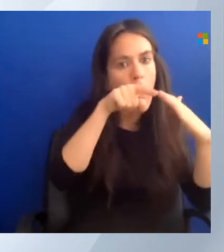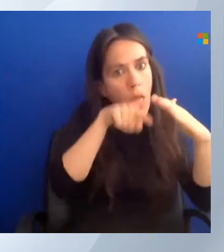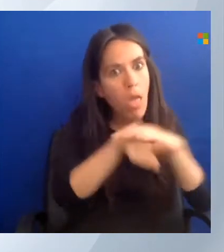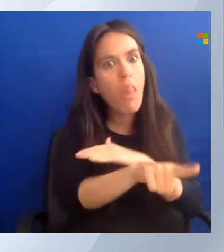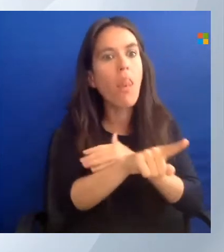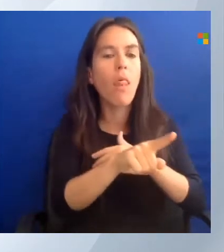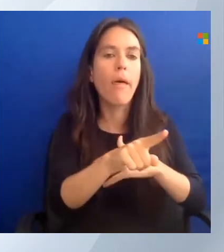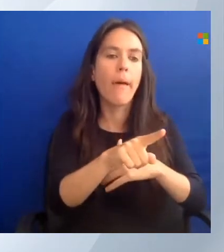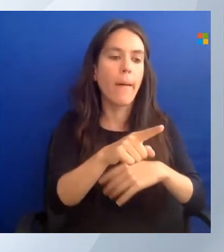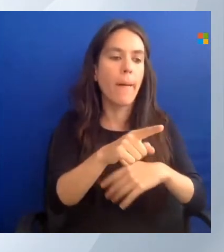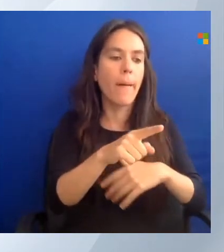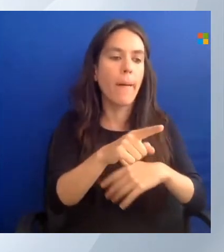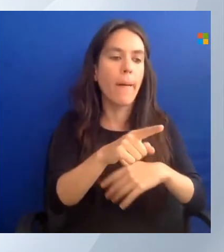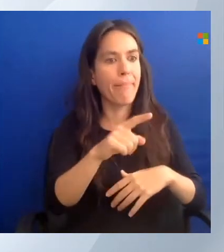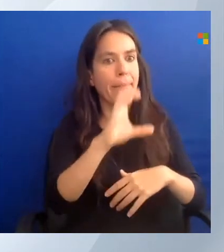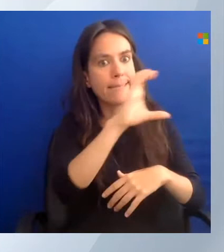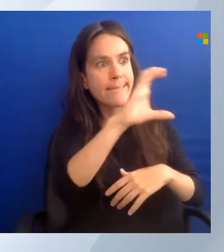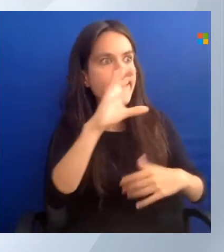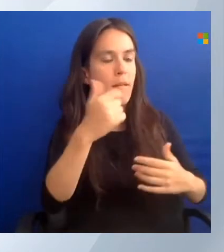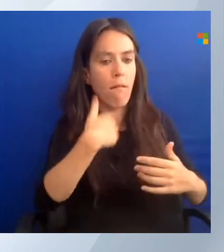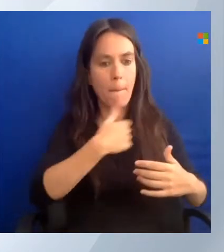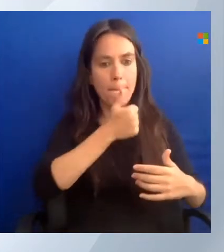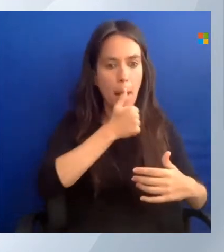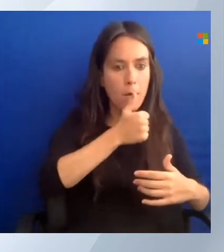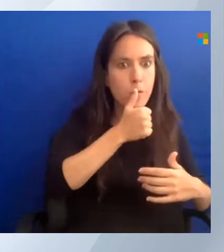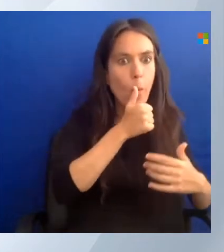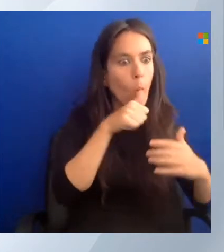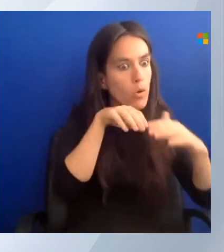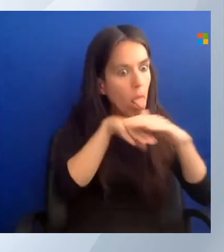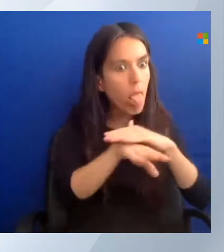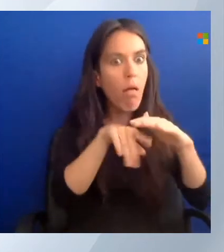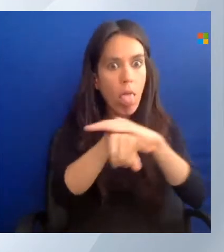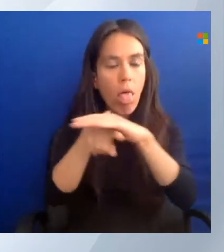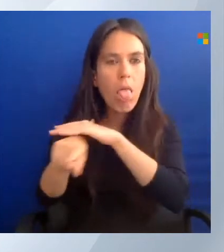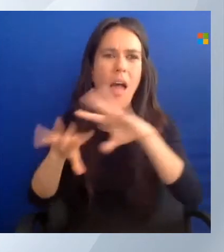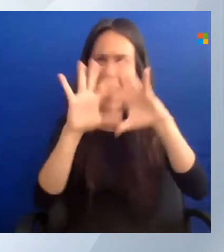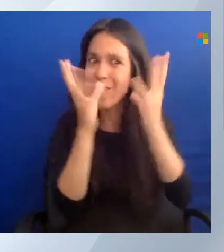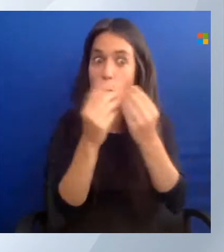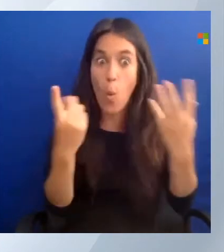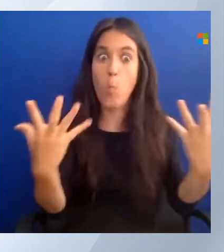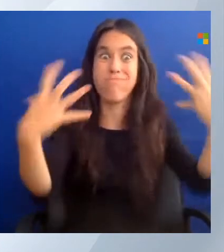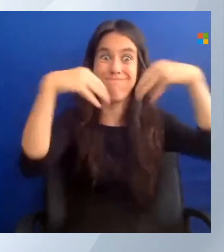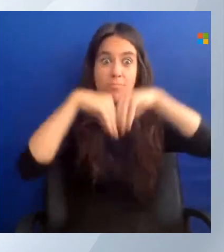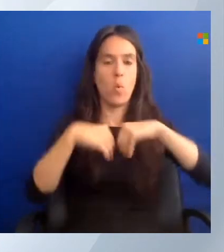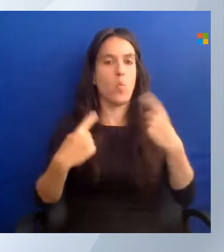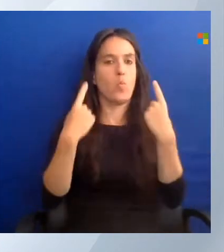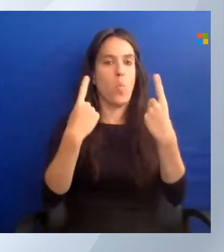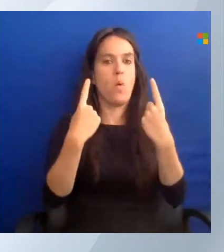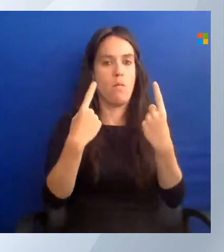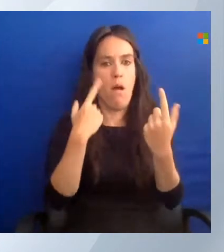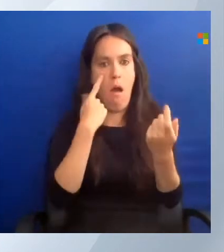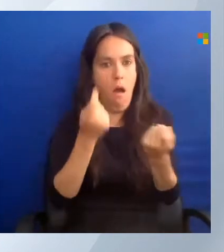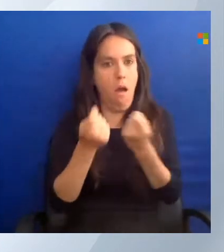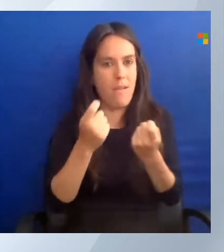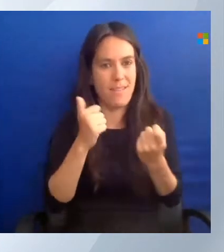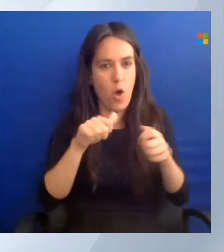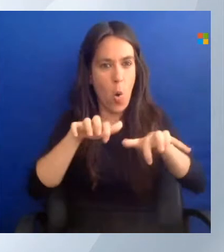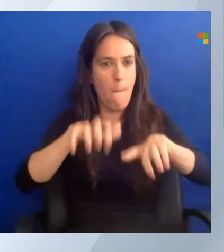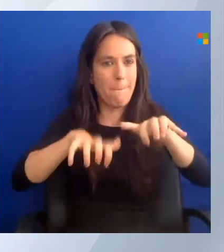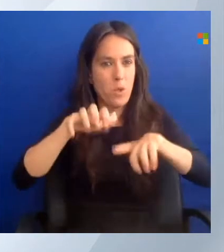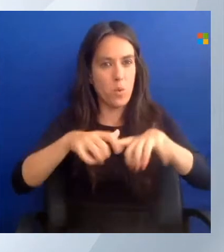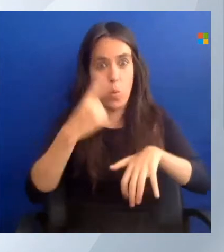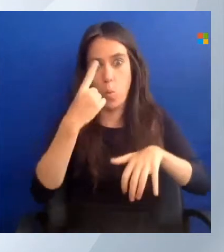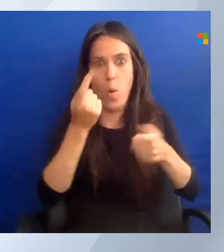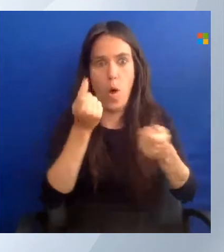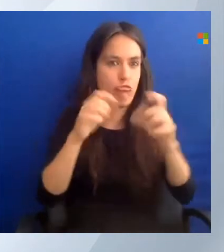use it. I can do it all right within the portal in the web interface. So if I'm on a Kiosk computer, I'm not sure if